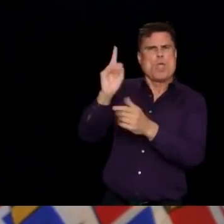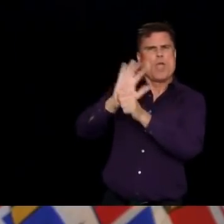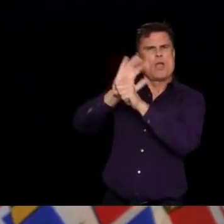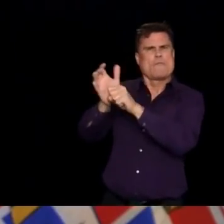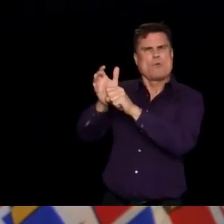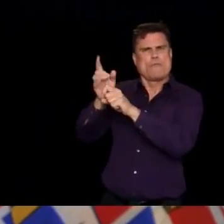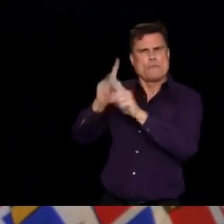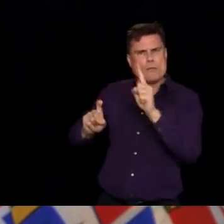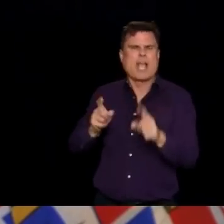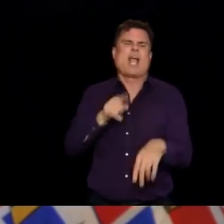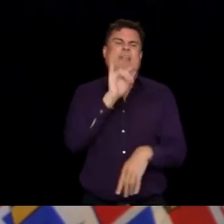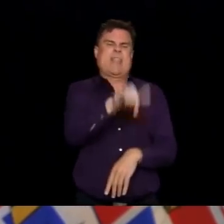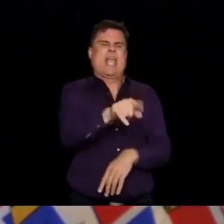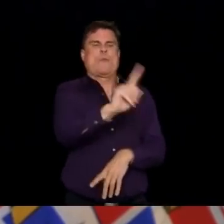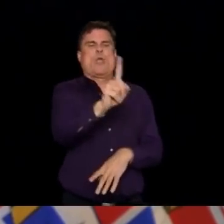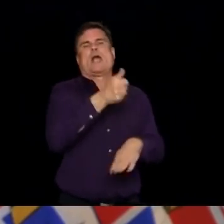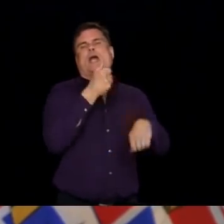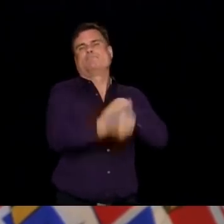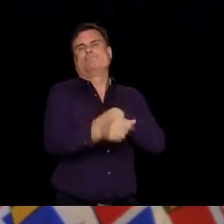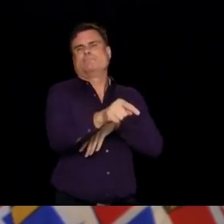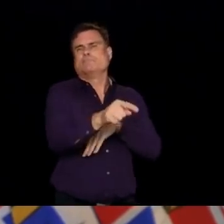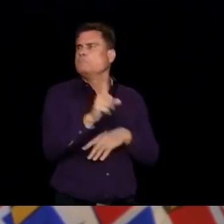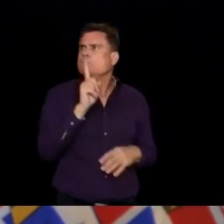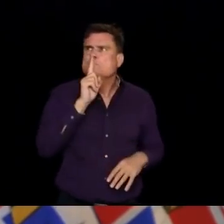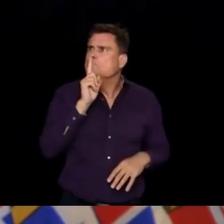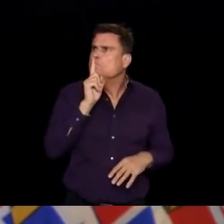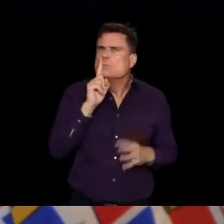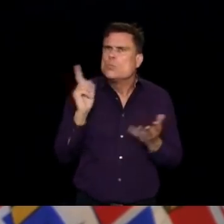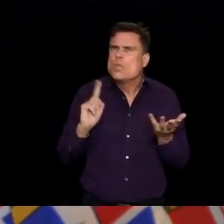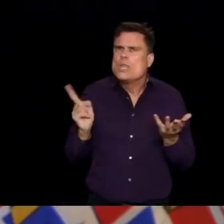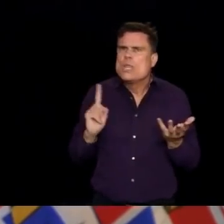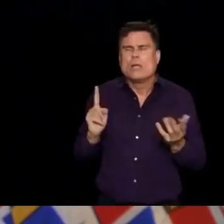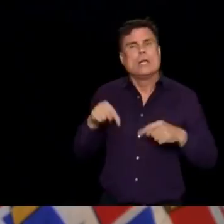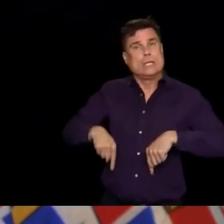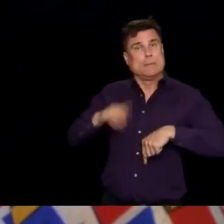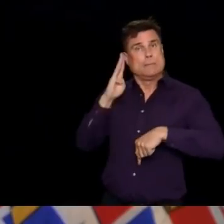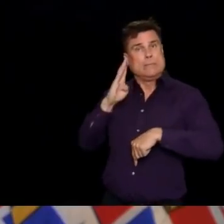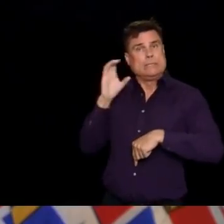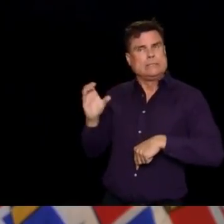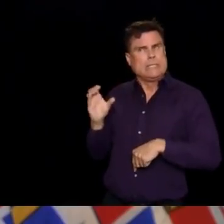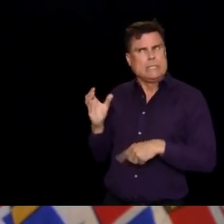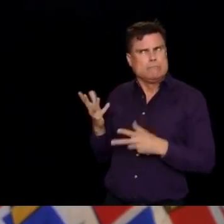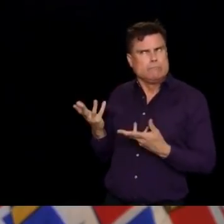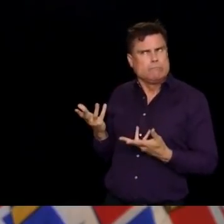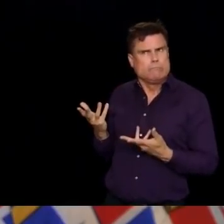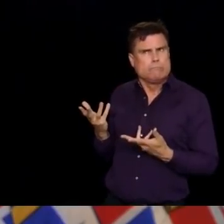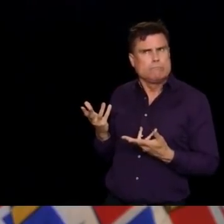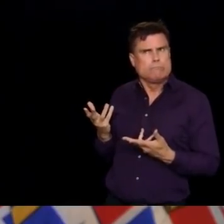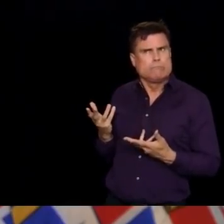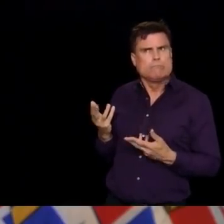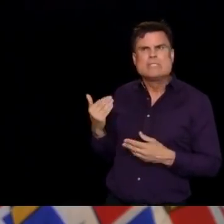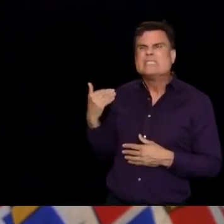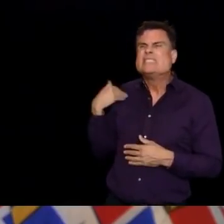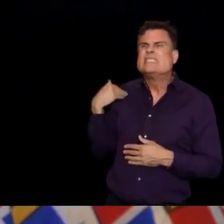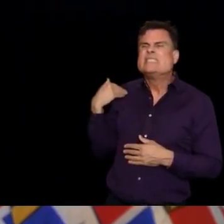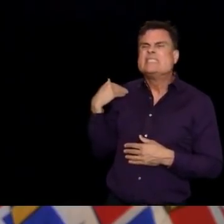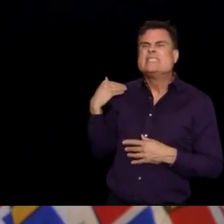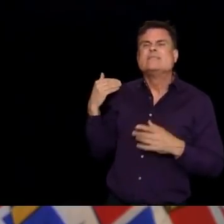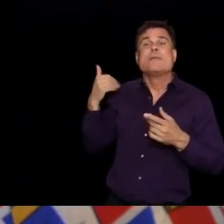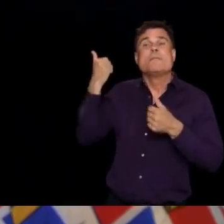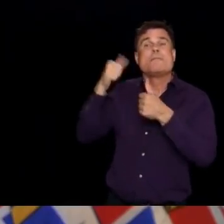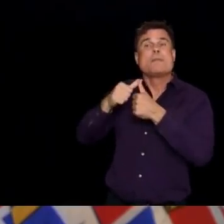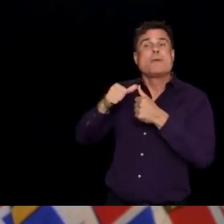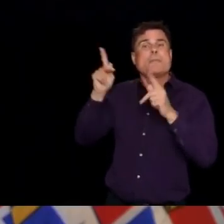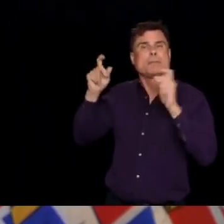Do you have any indication here, one way or another, whether we've seen cases that were related to the big public